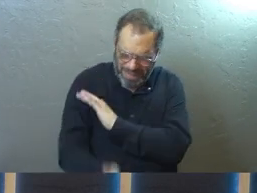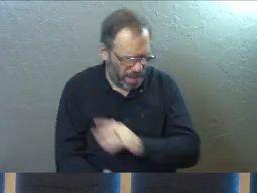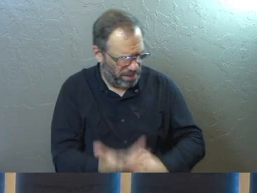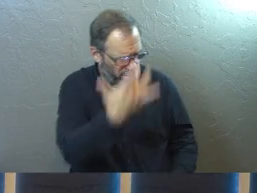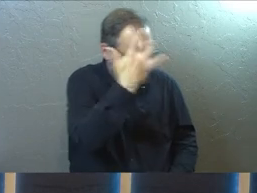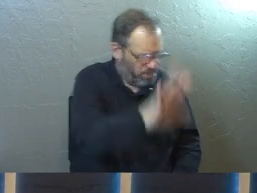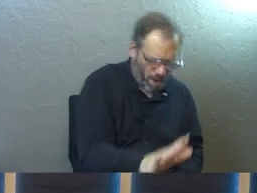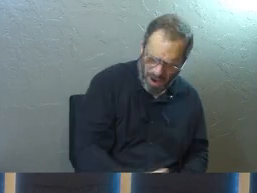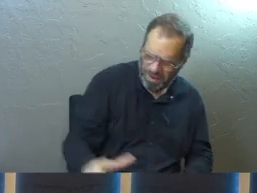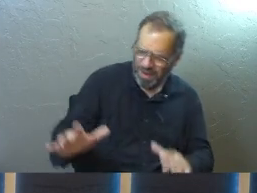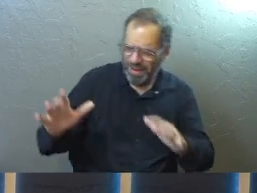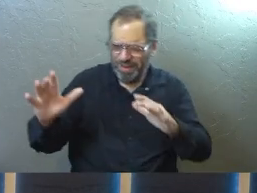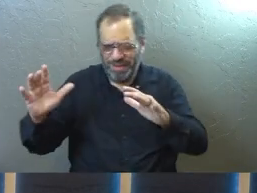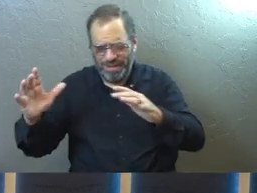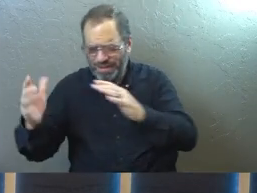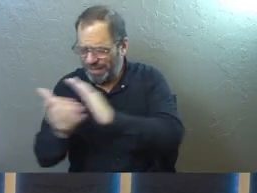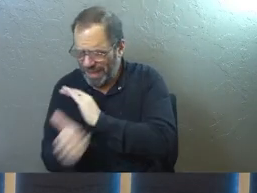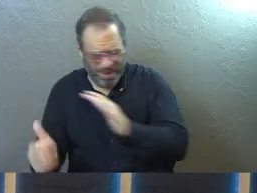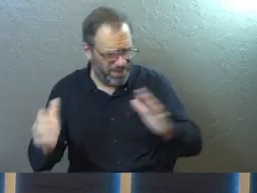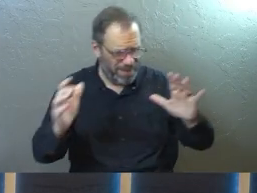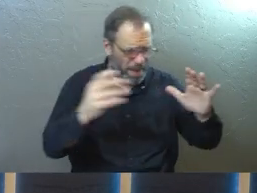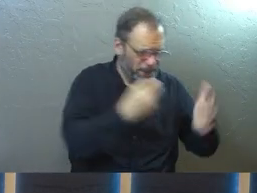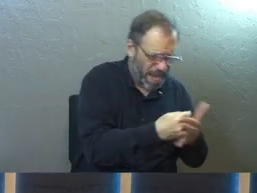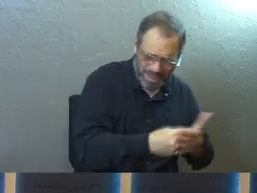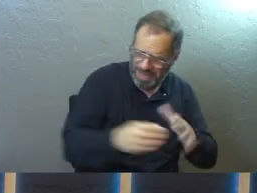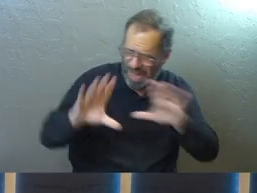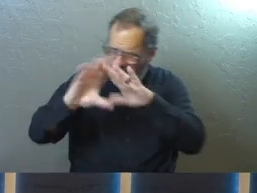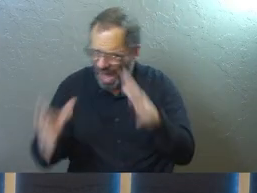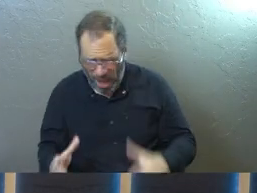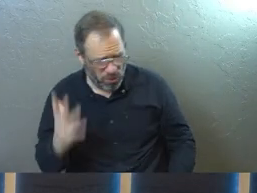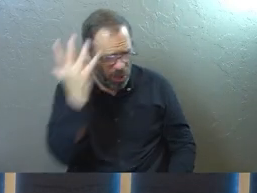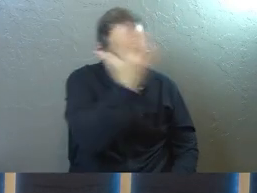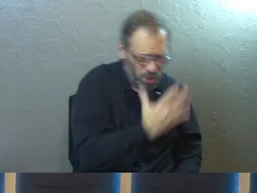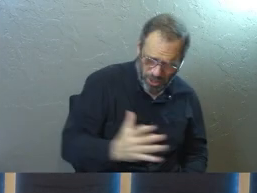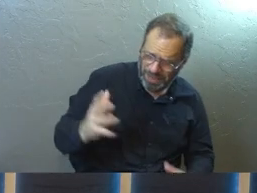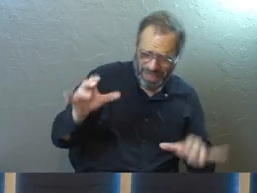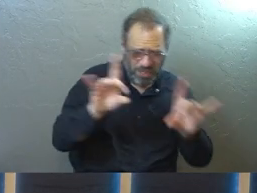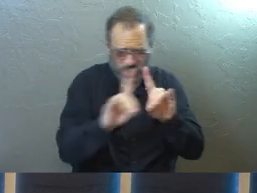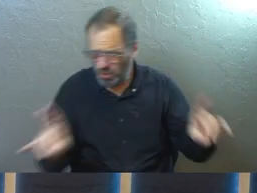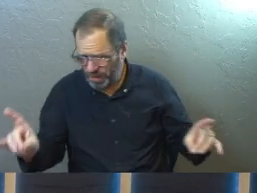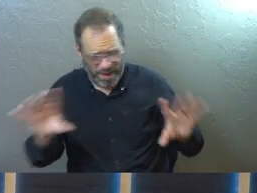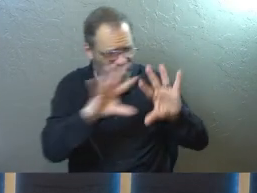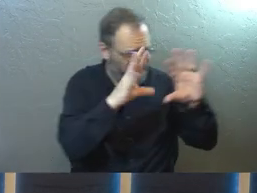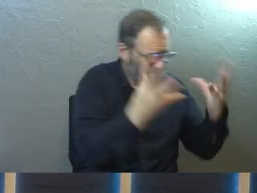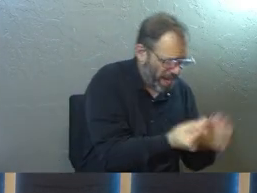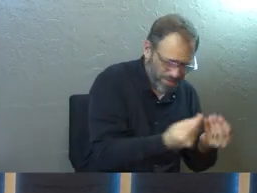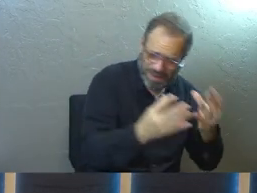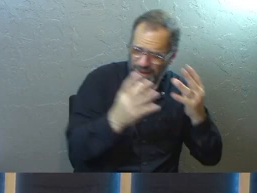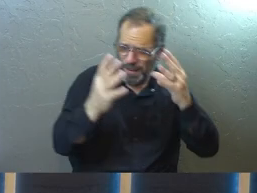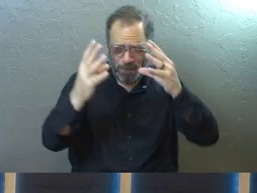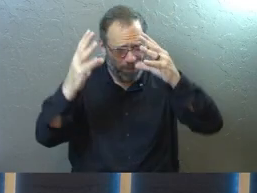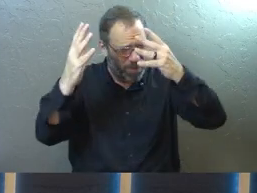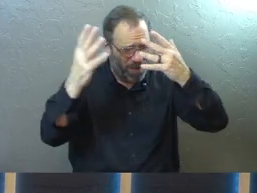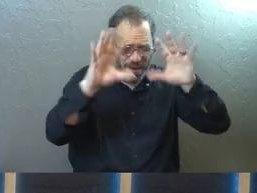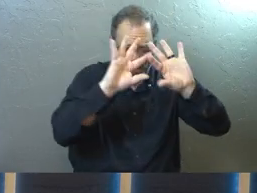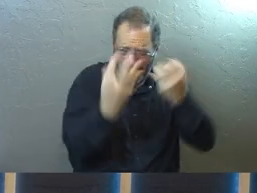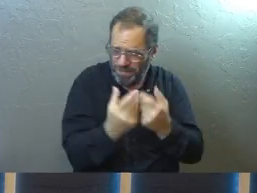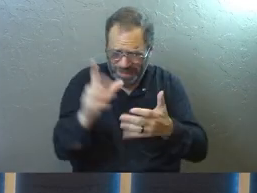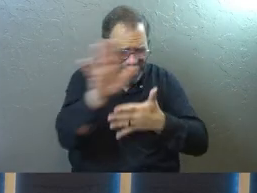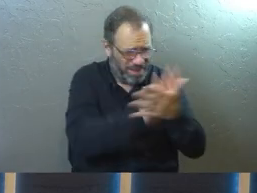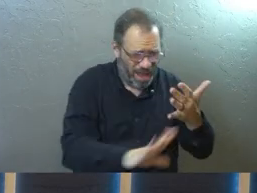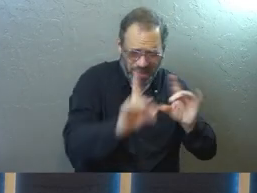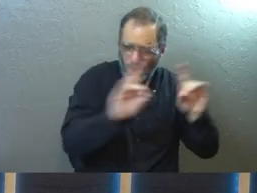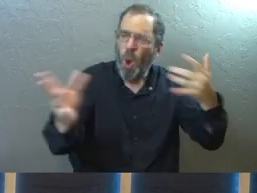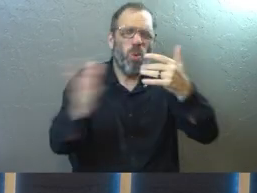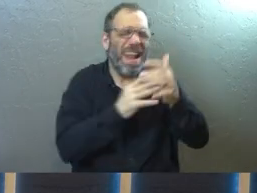whatever intelligence, whatever skills, whatever gifts, whatever money, whatever looks, whatever pedigree, whatever family, whatever college degrees